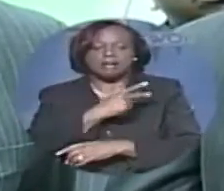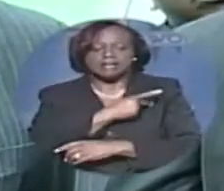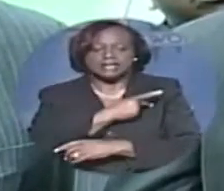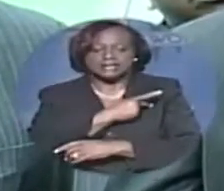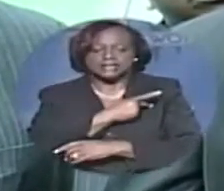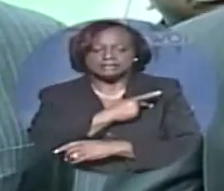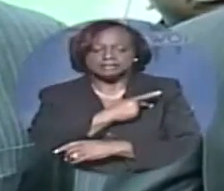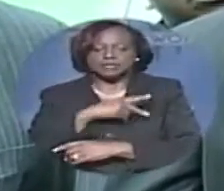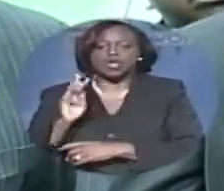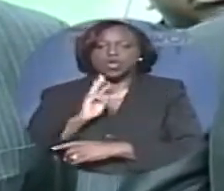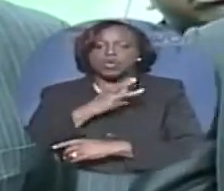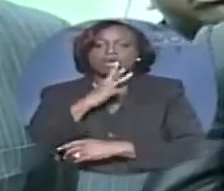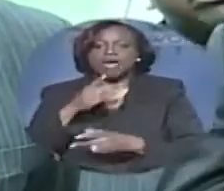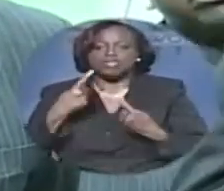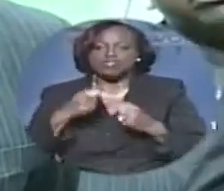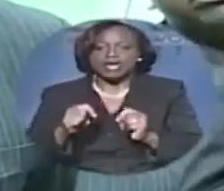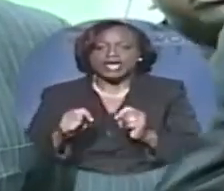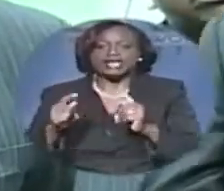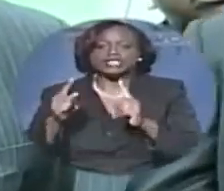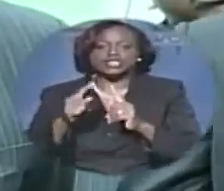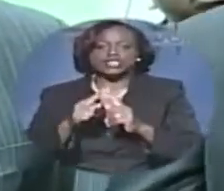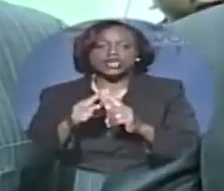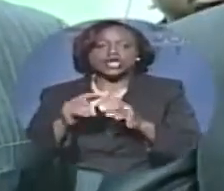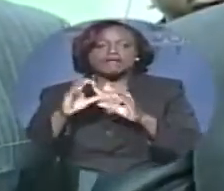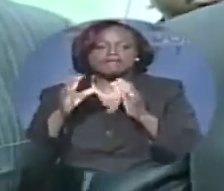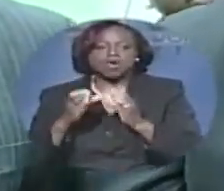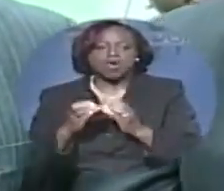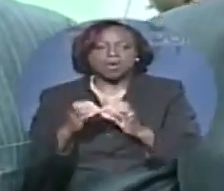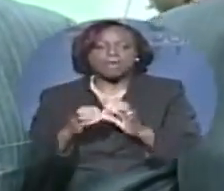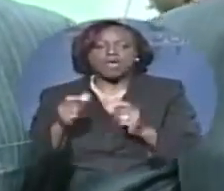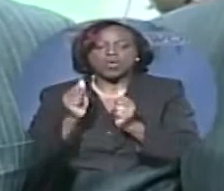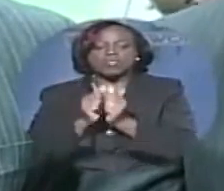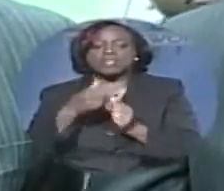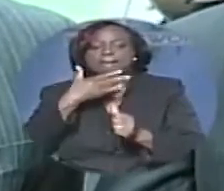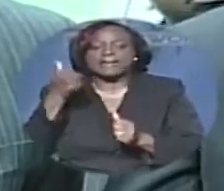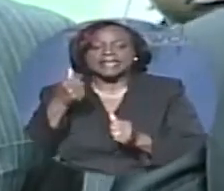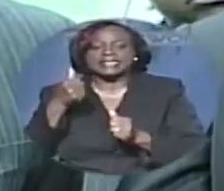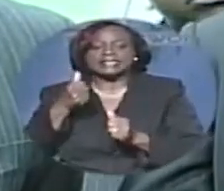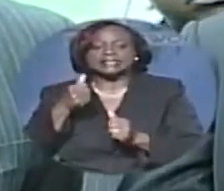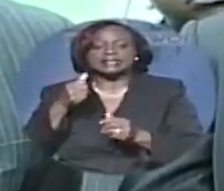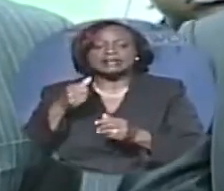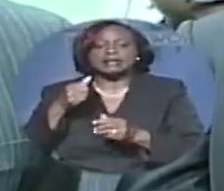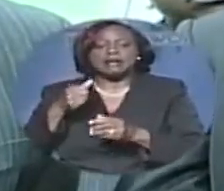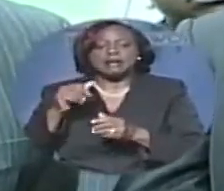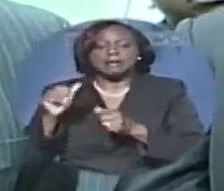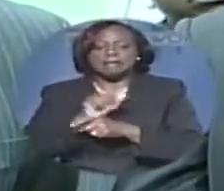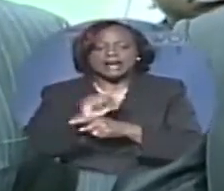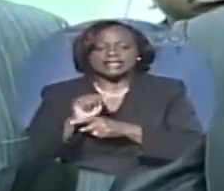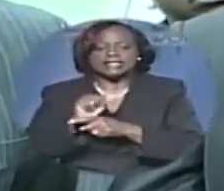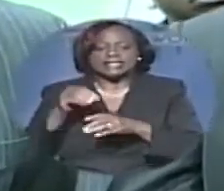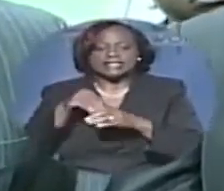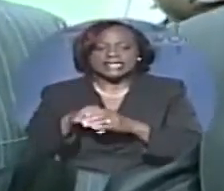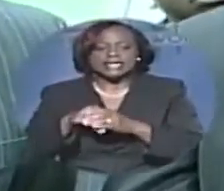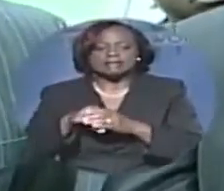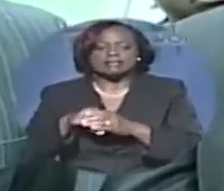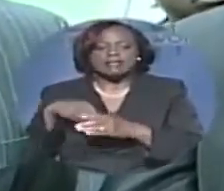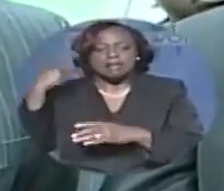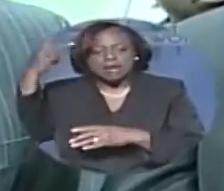We are trying to conform with the best practices in politics and in our democracy